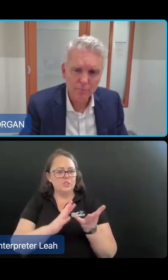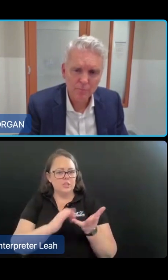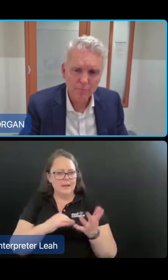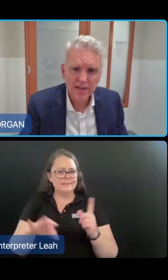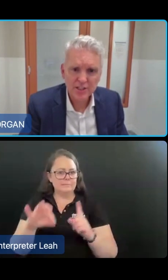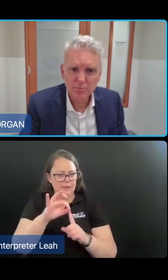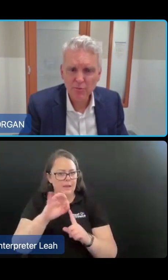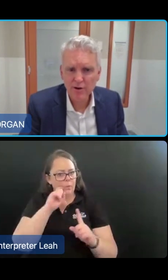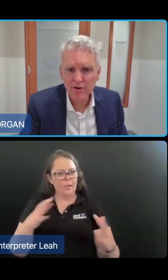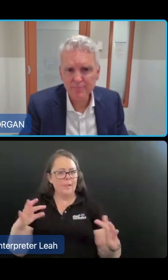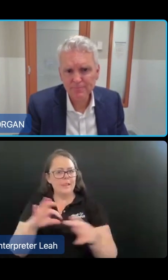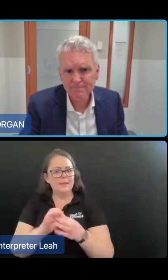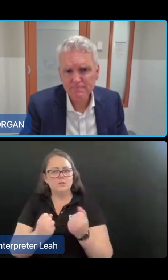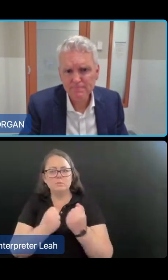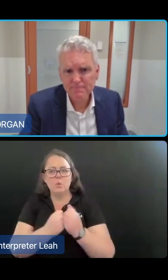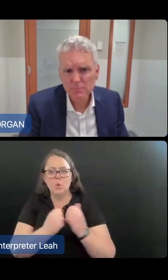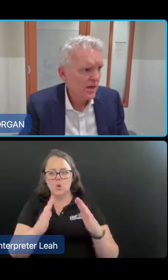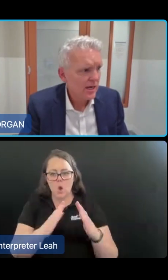more CHSP program.